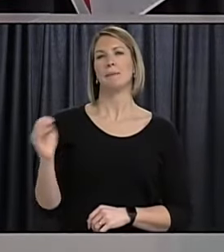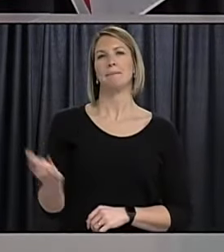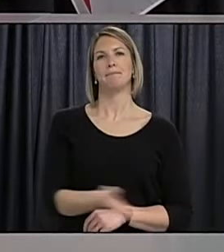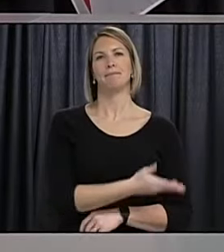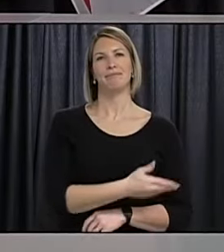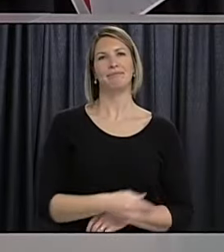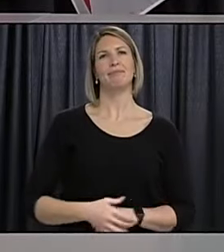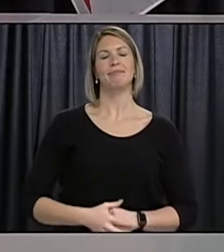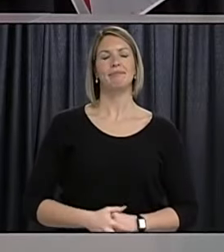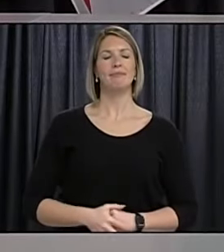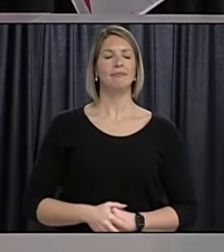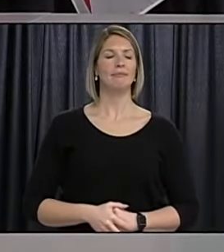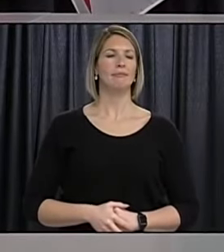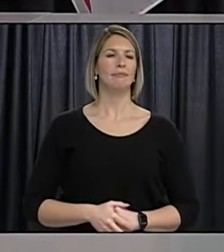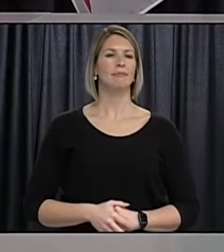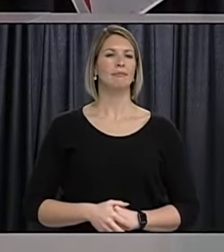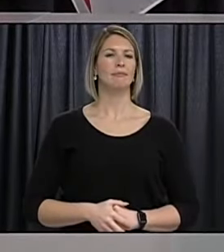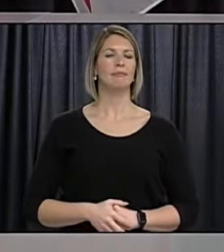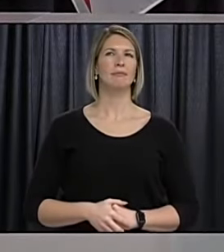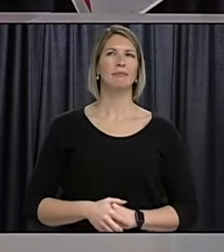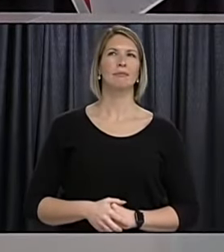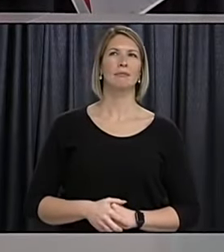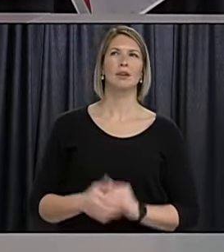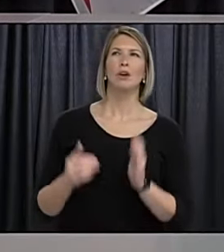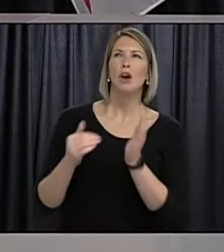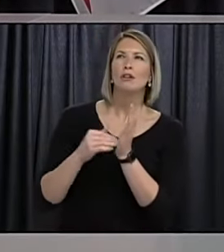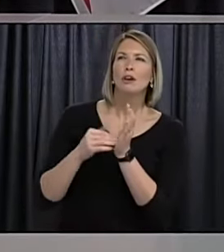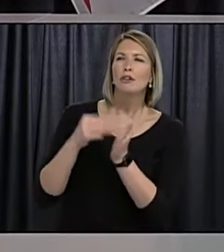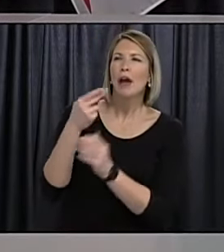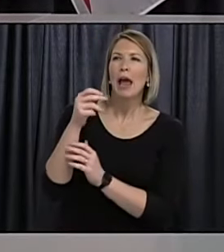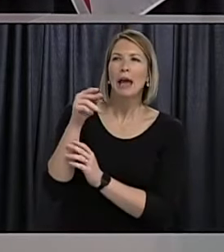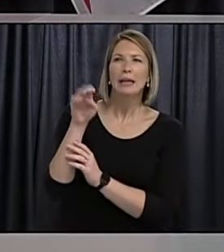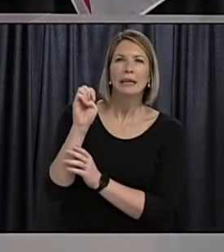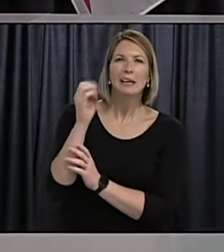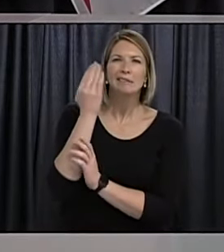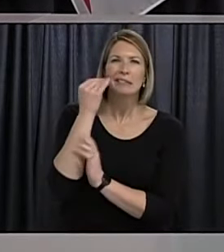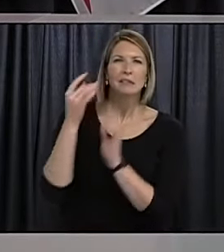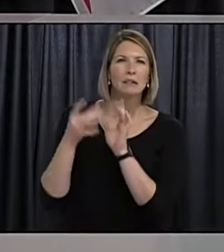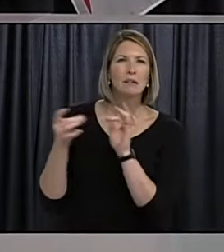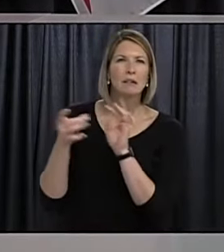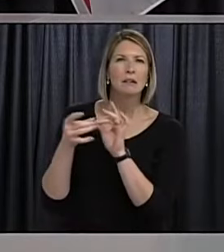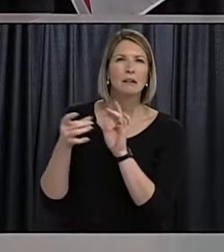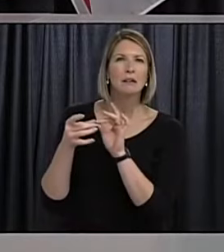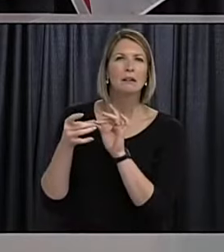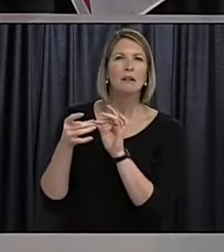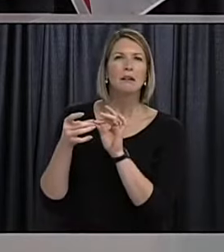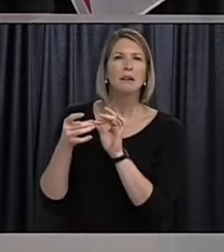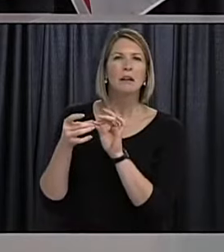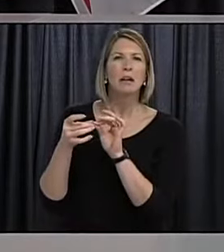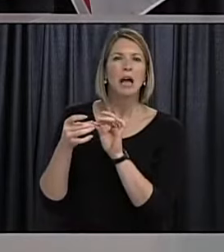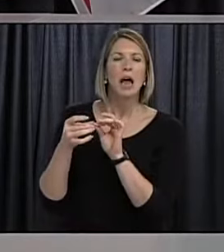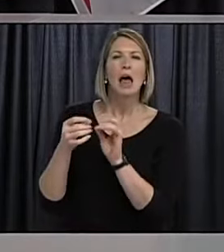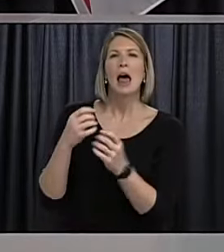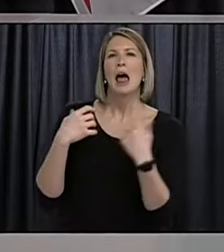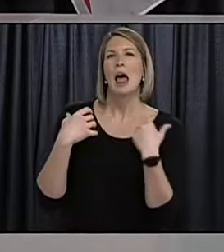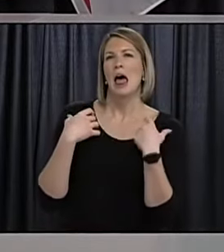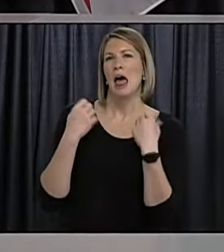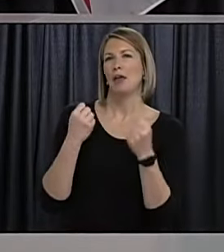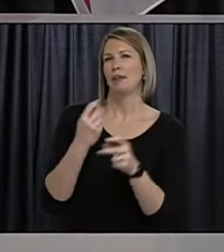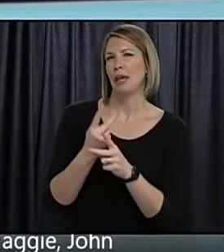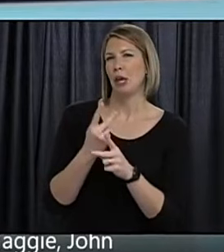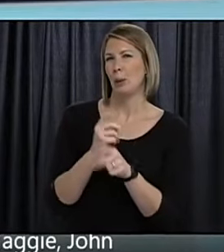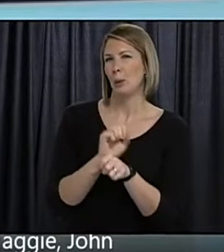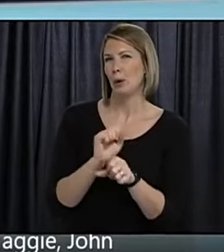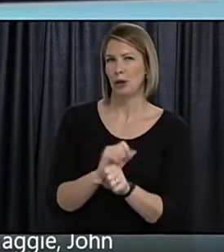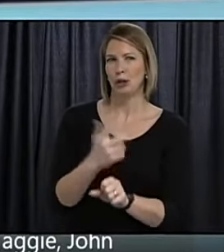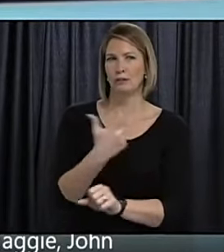go ahead dr haggie uh just a few minutes ago you mentioned some of the the numbers of health care workers who have been vaccinated